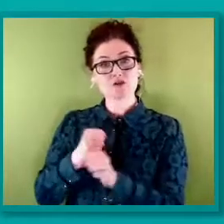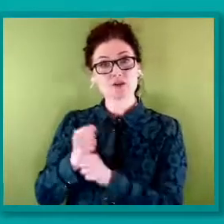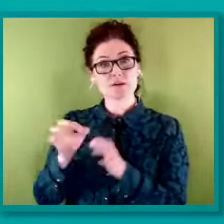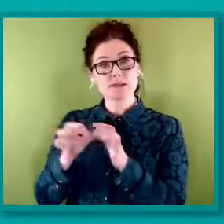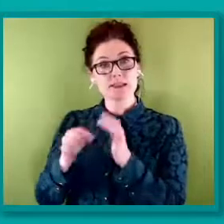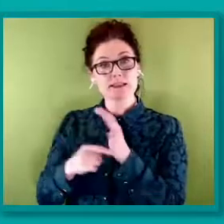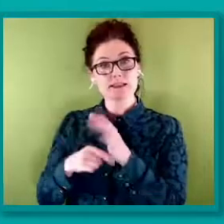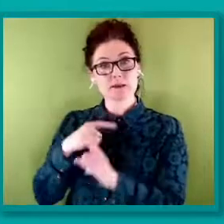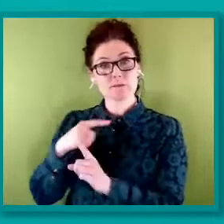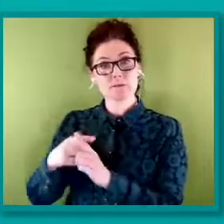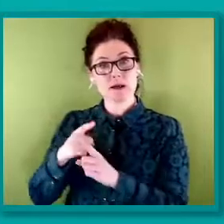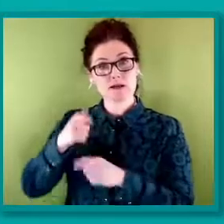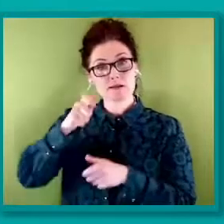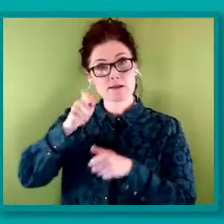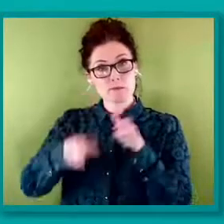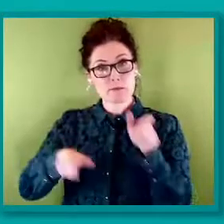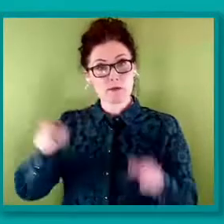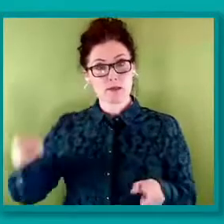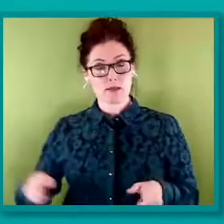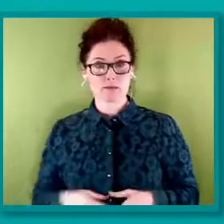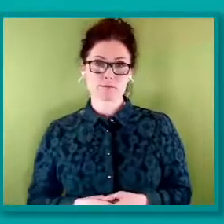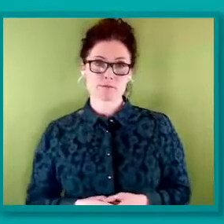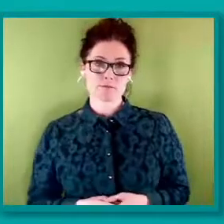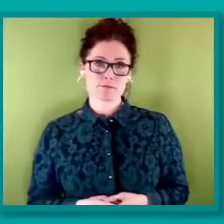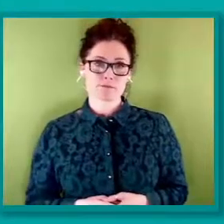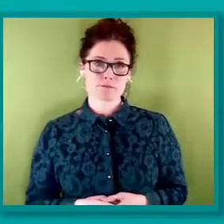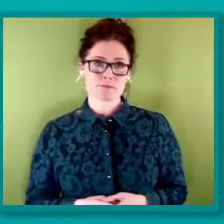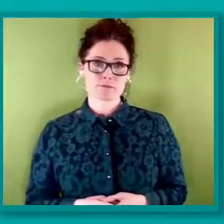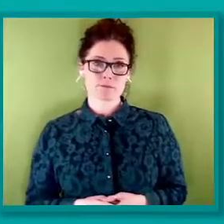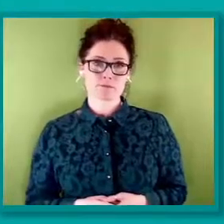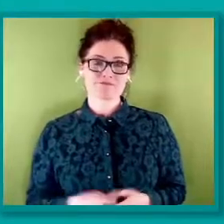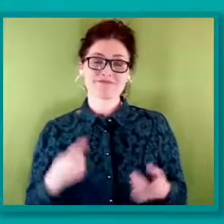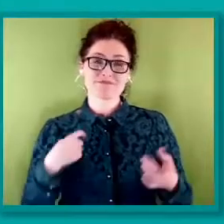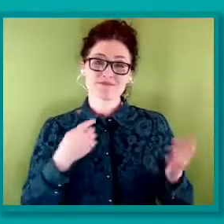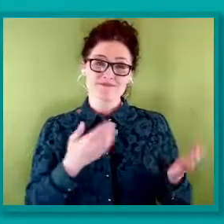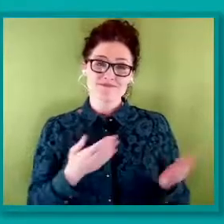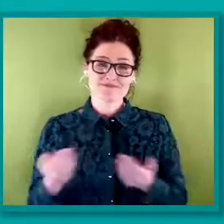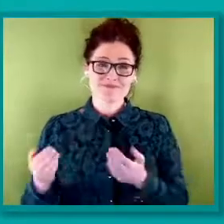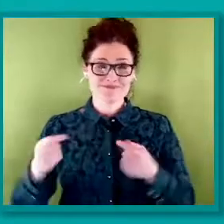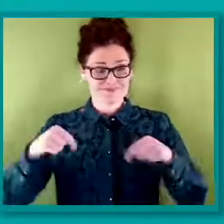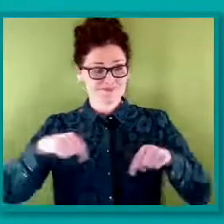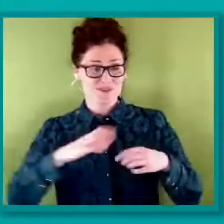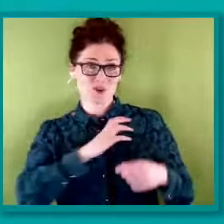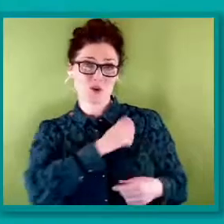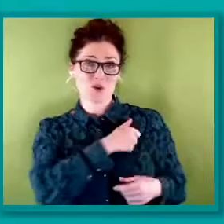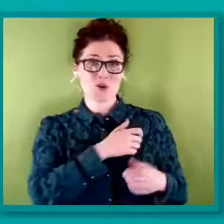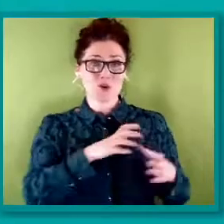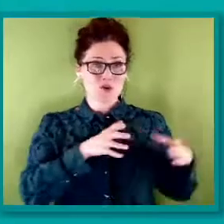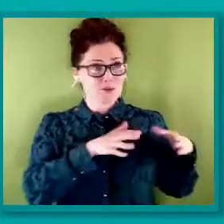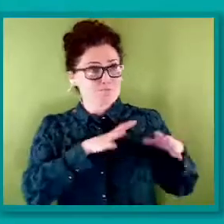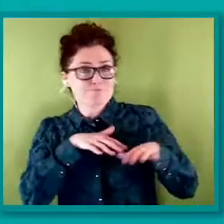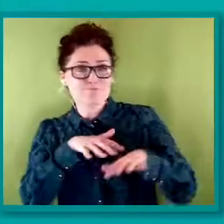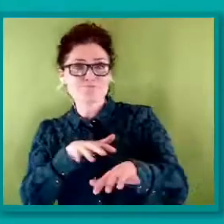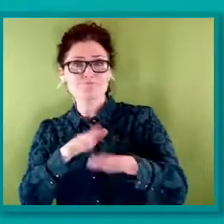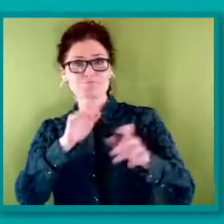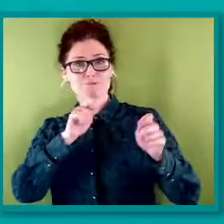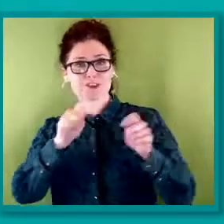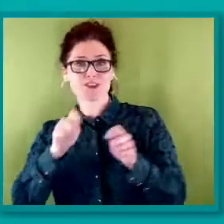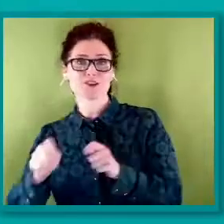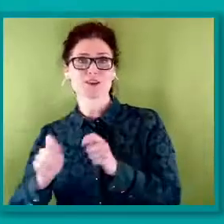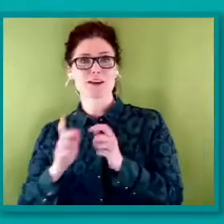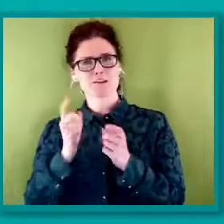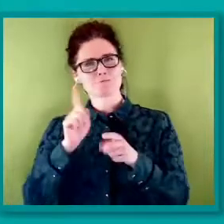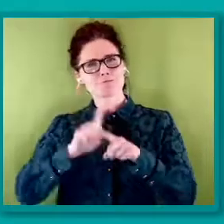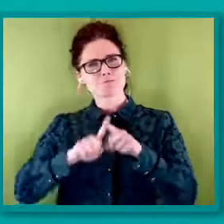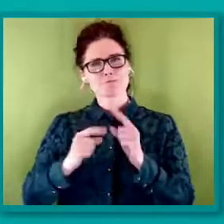I welcome the steps we are making as a trade union movement in setting the standard for forward thinking, unswerving